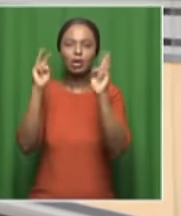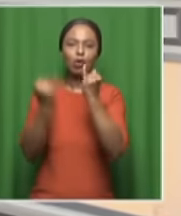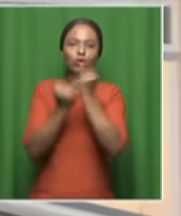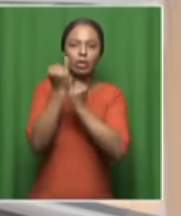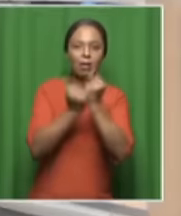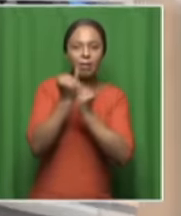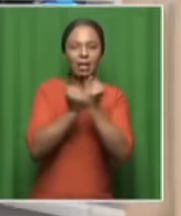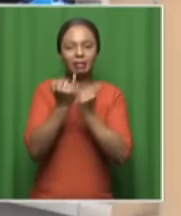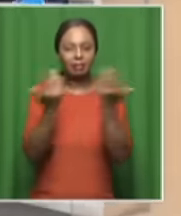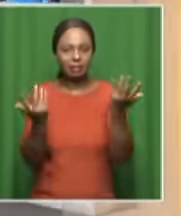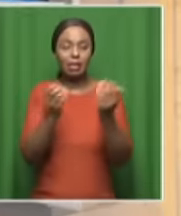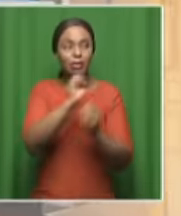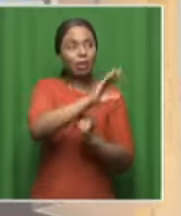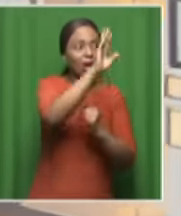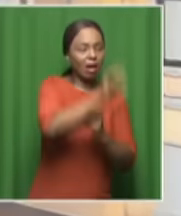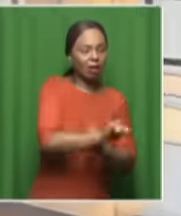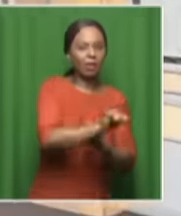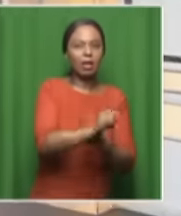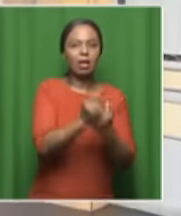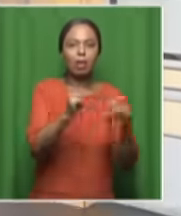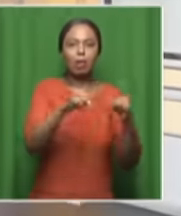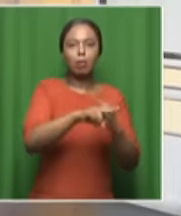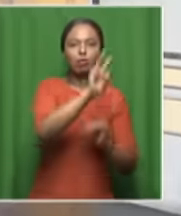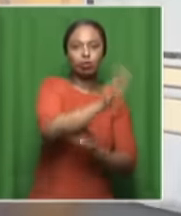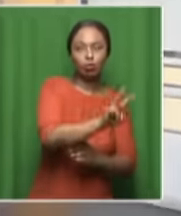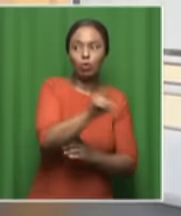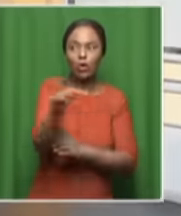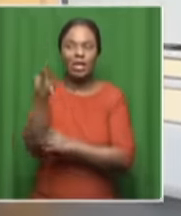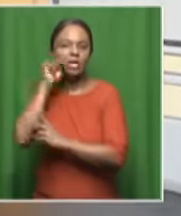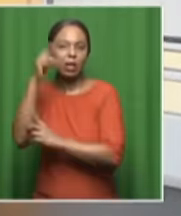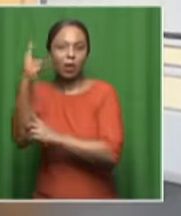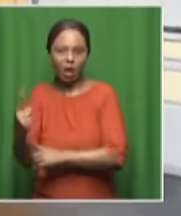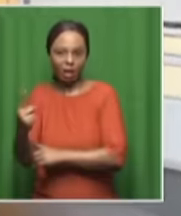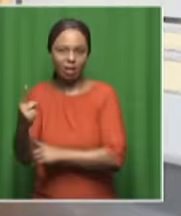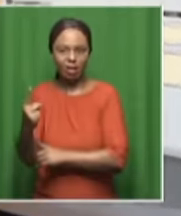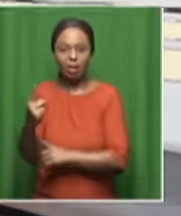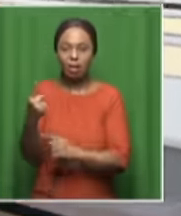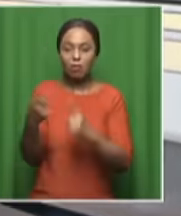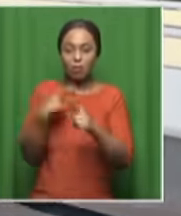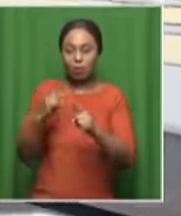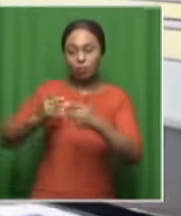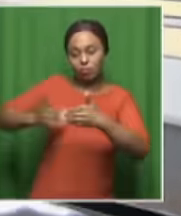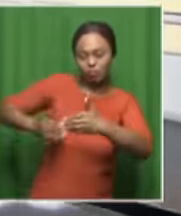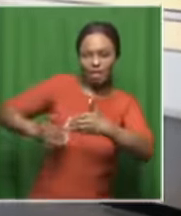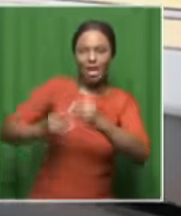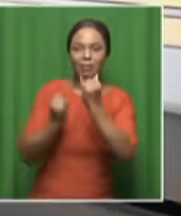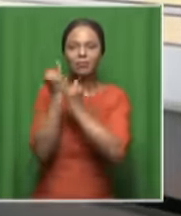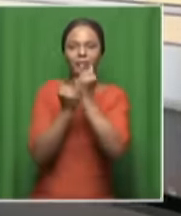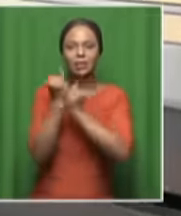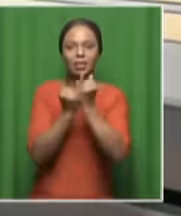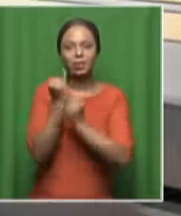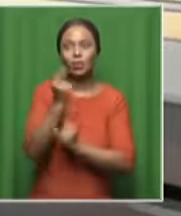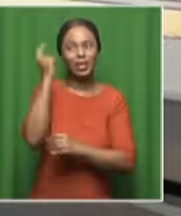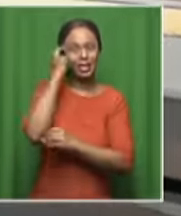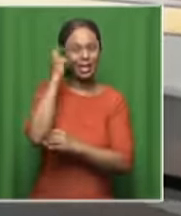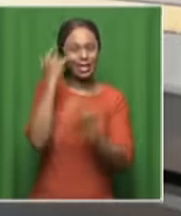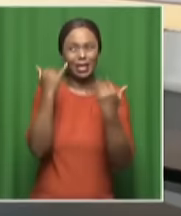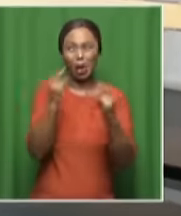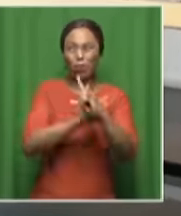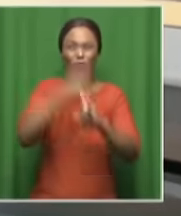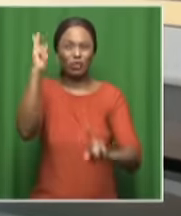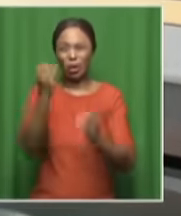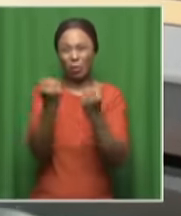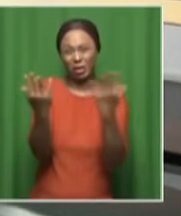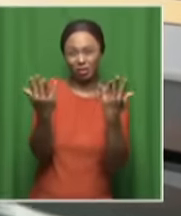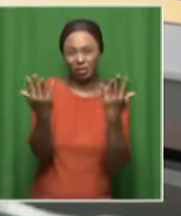stingy, South Africa conceding two so far and Nigeria one. Where do you think the game tonight will be won and lost? Well, firstly,